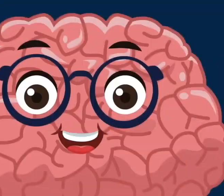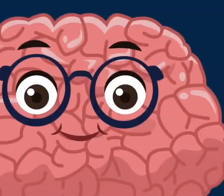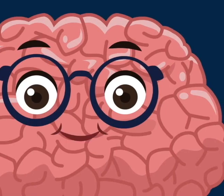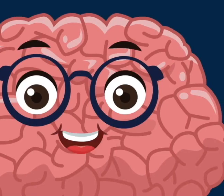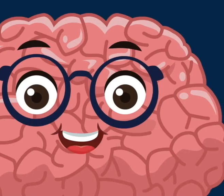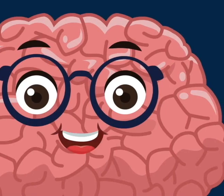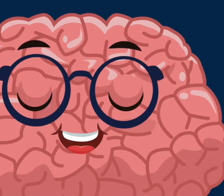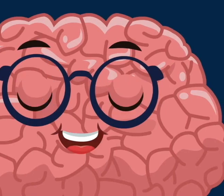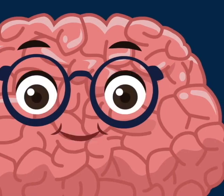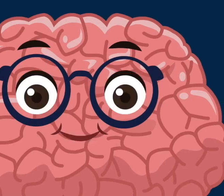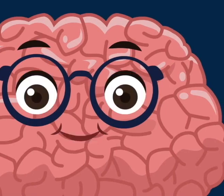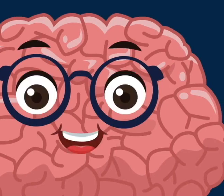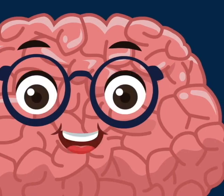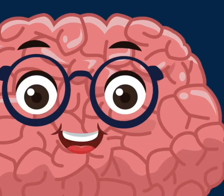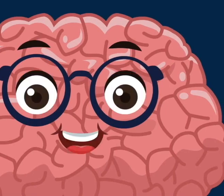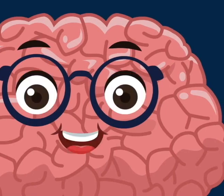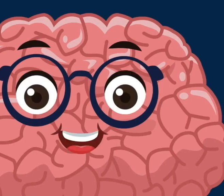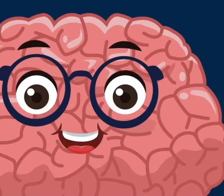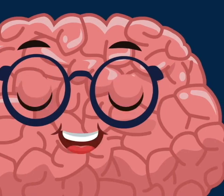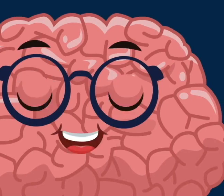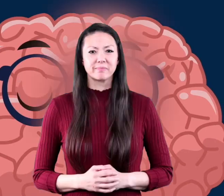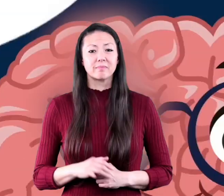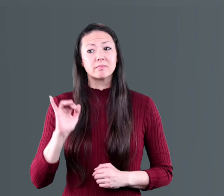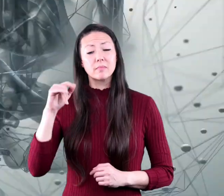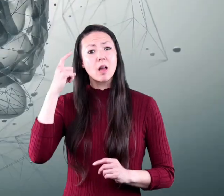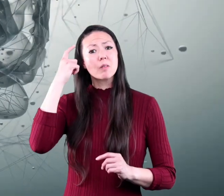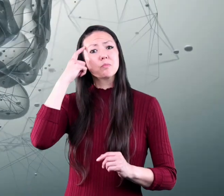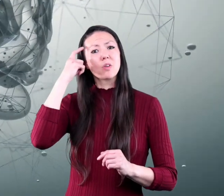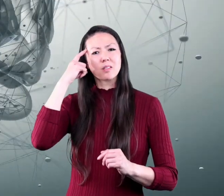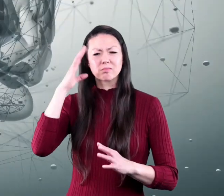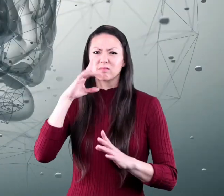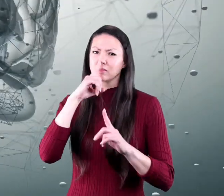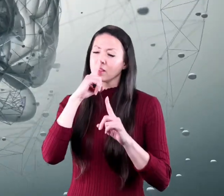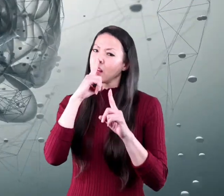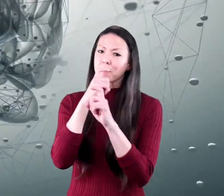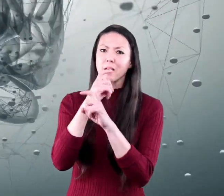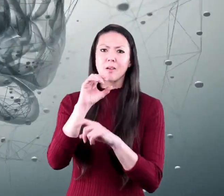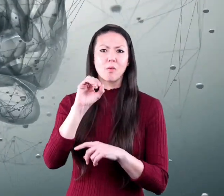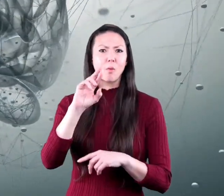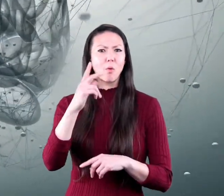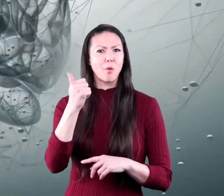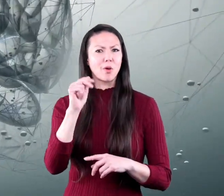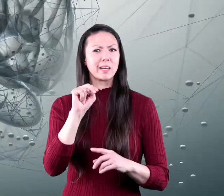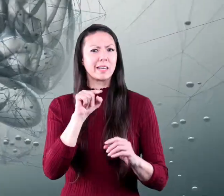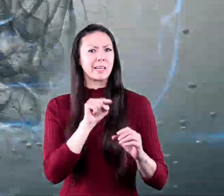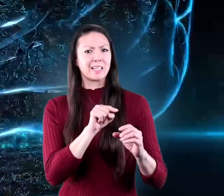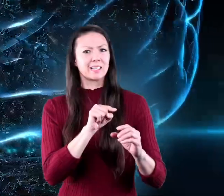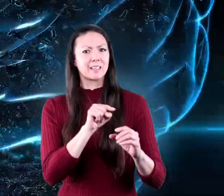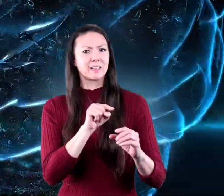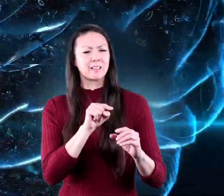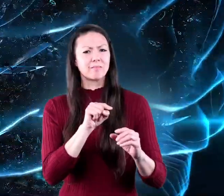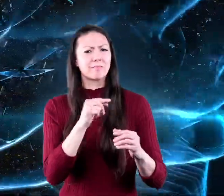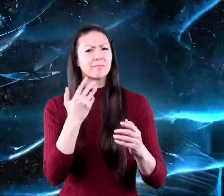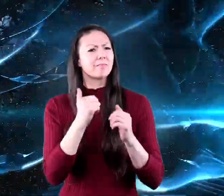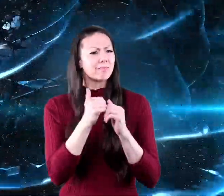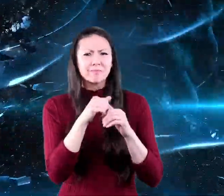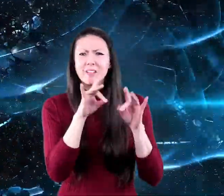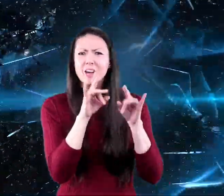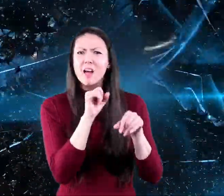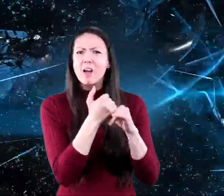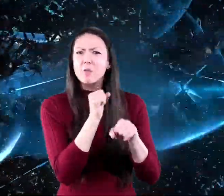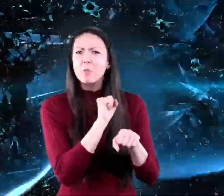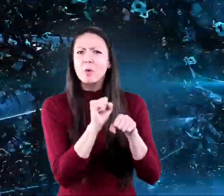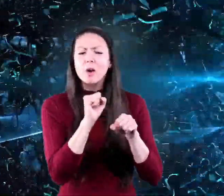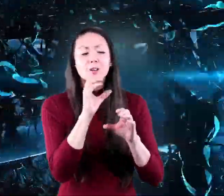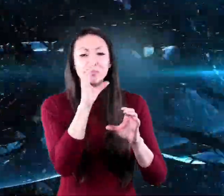Alzheimer's disease the brain is a complicated organ to find out how it works